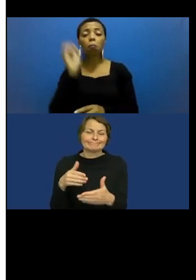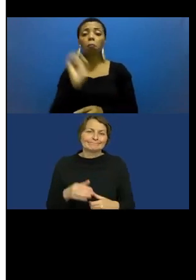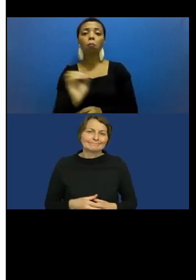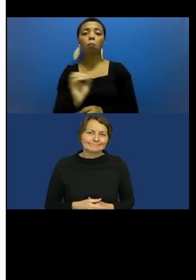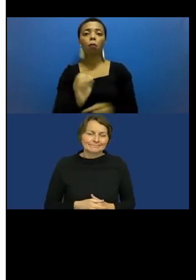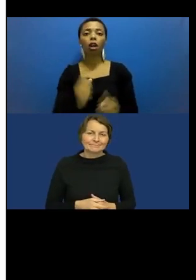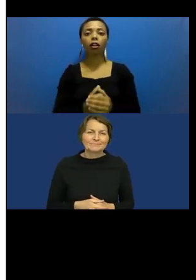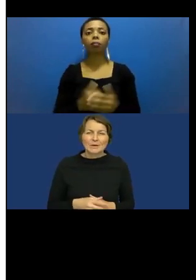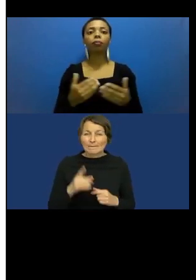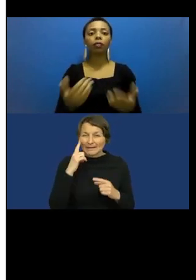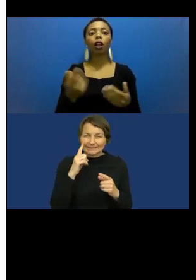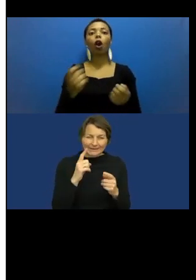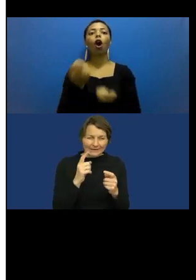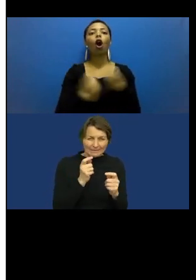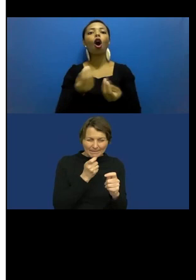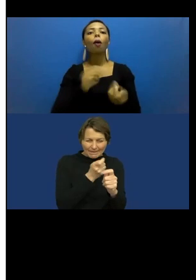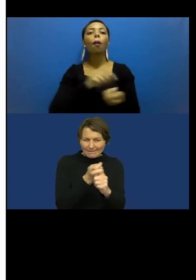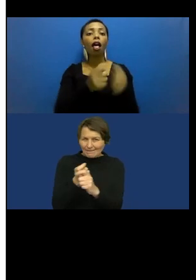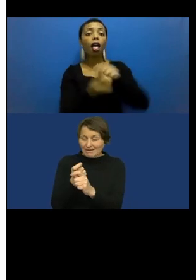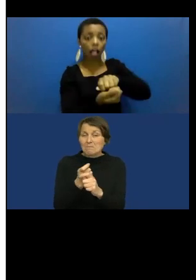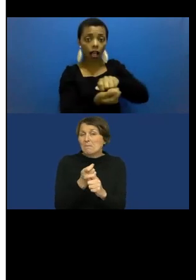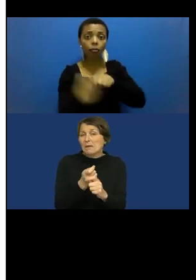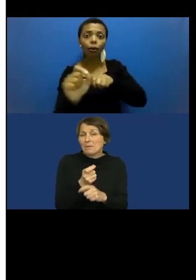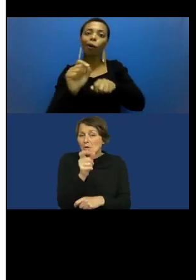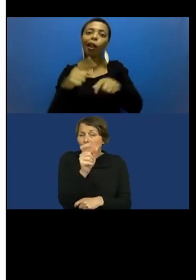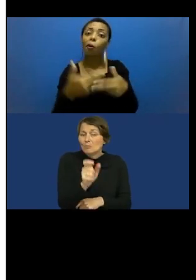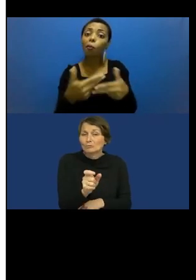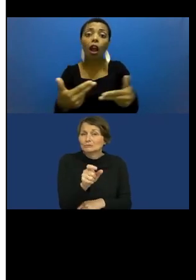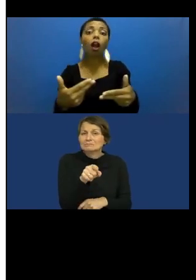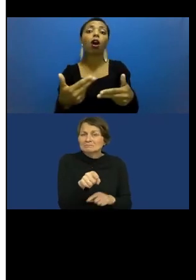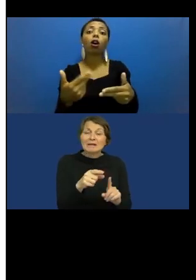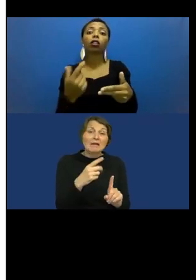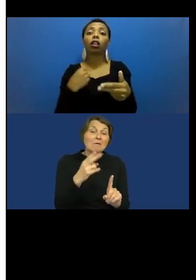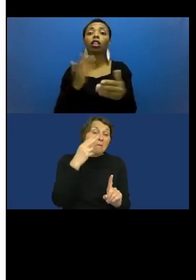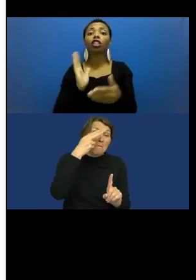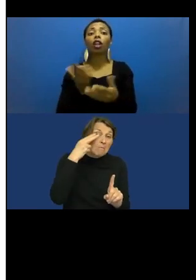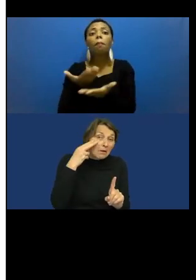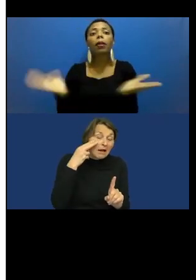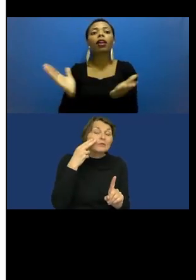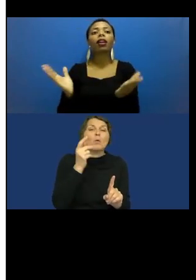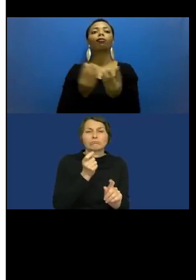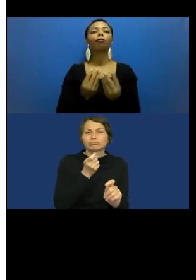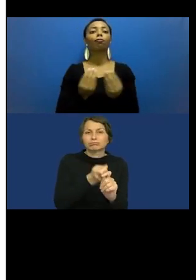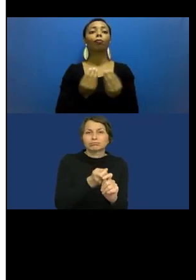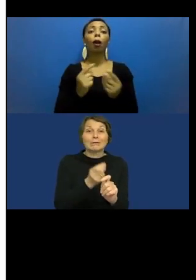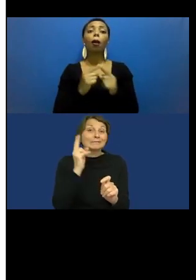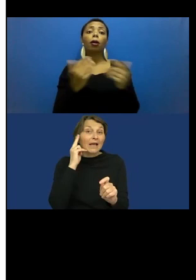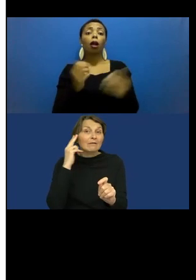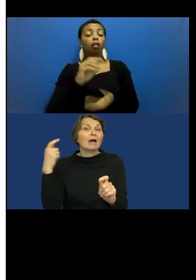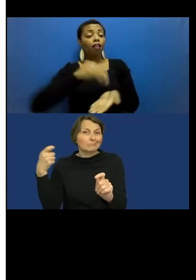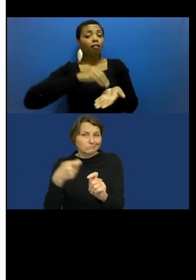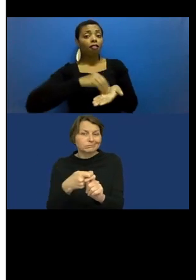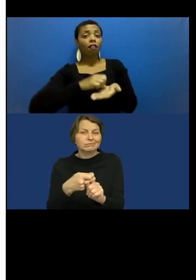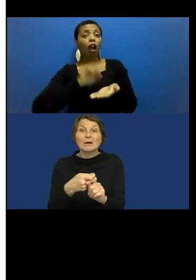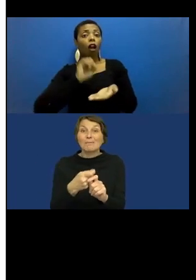Adaptation may be done for a single sensory loss, hearing or vision, but not for the complexity of